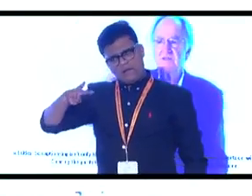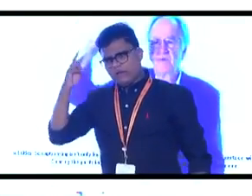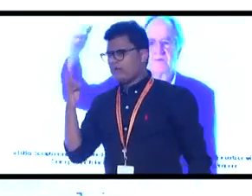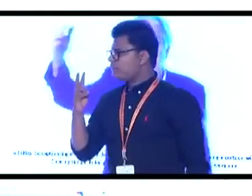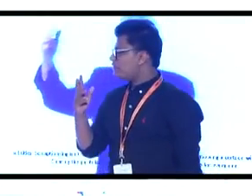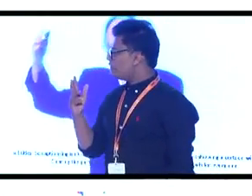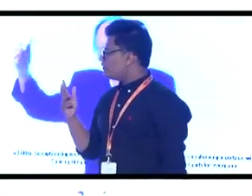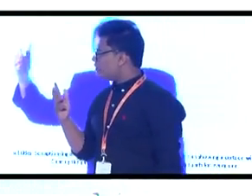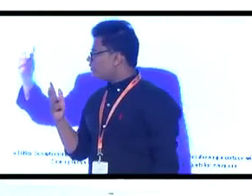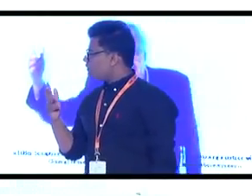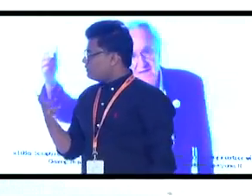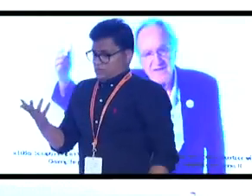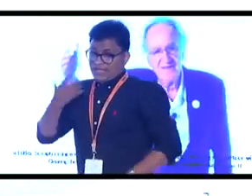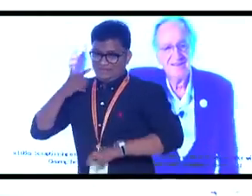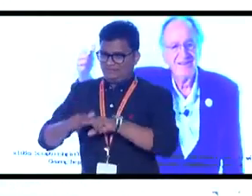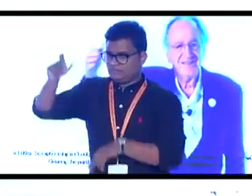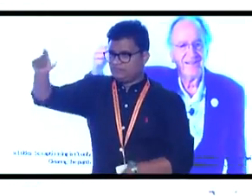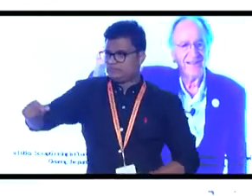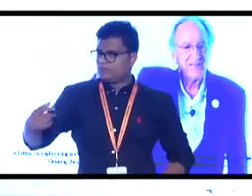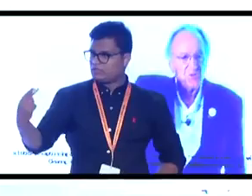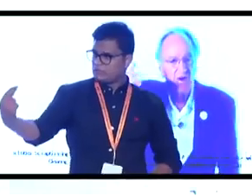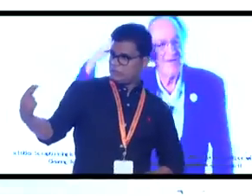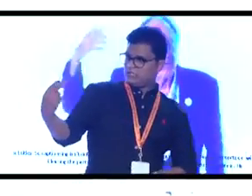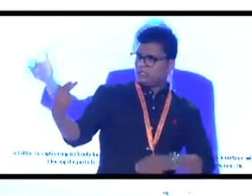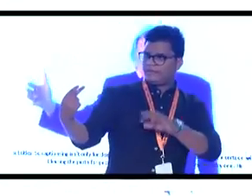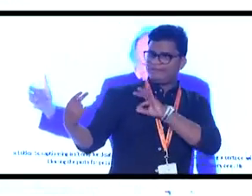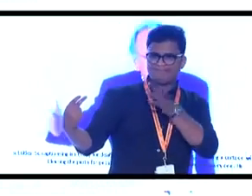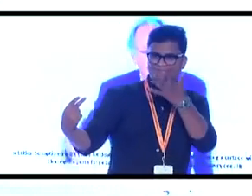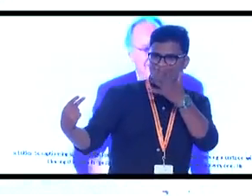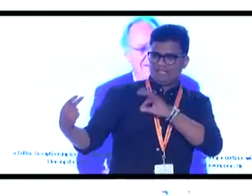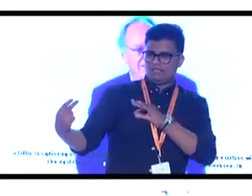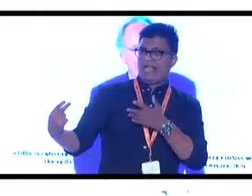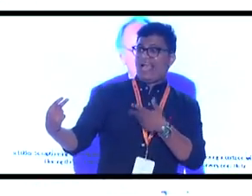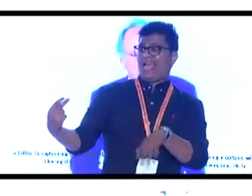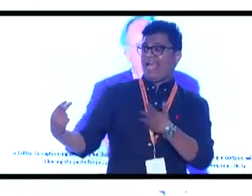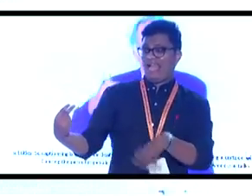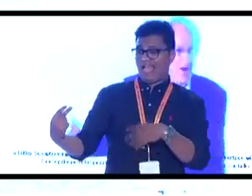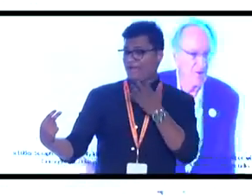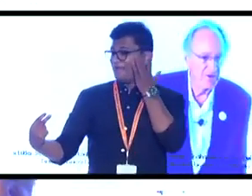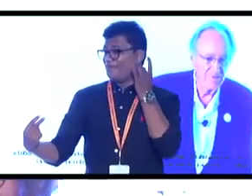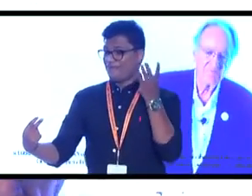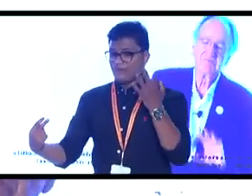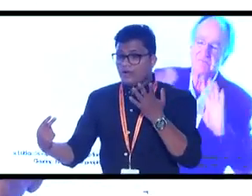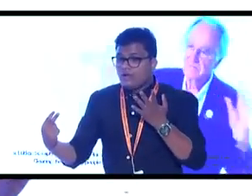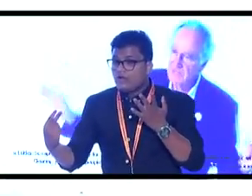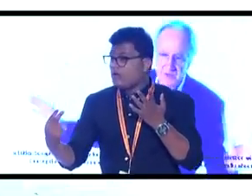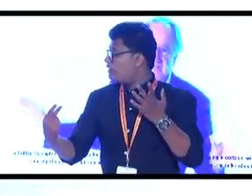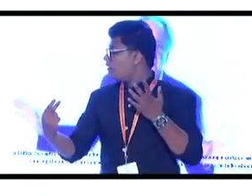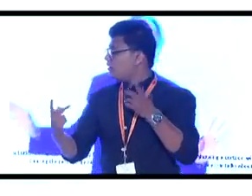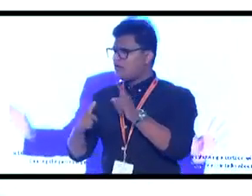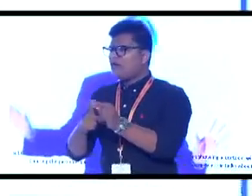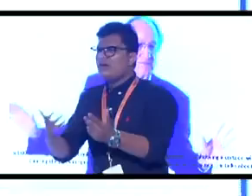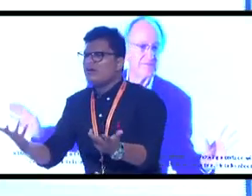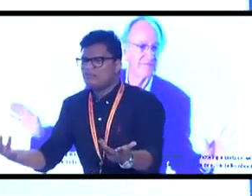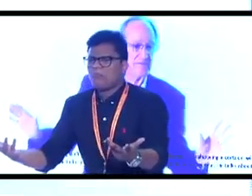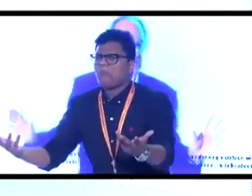If someone doesn't like me, and doesn't want me in their house, or in their car with them, that's okay.